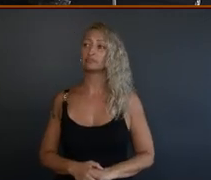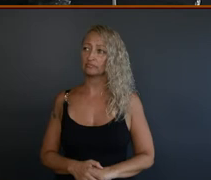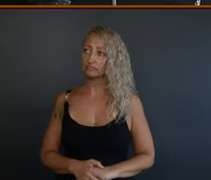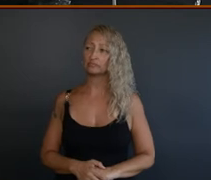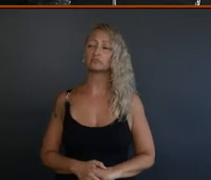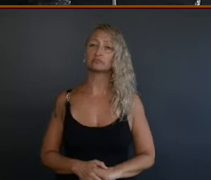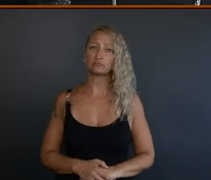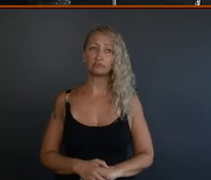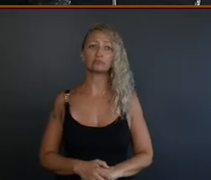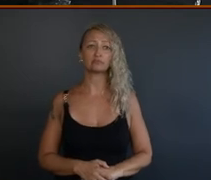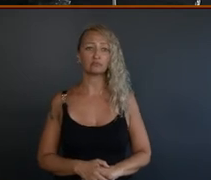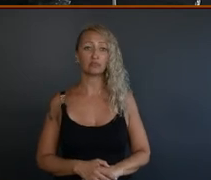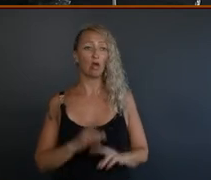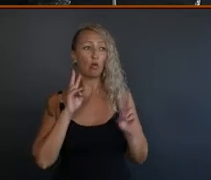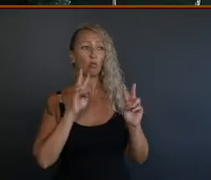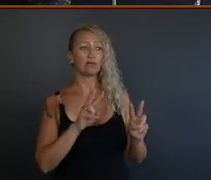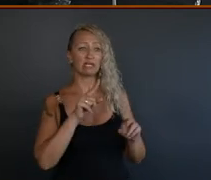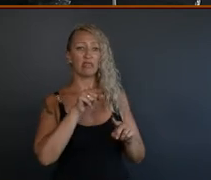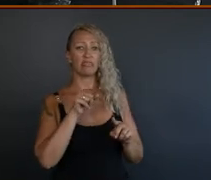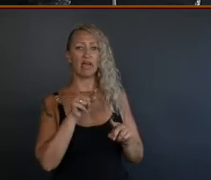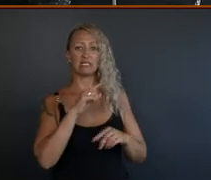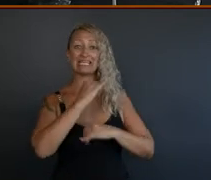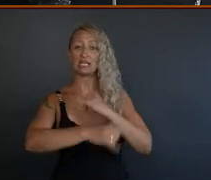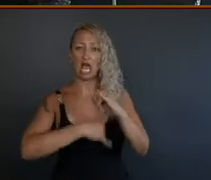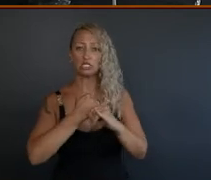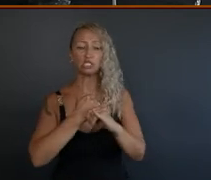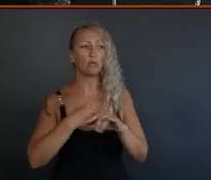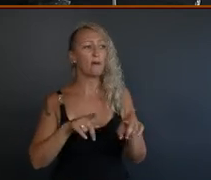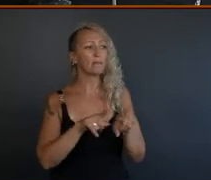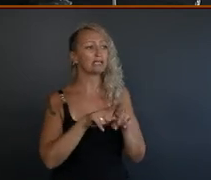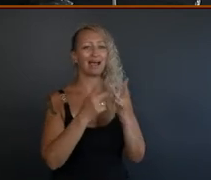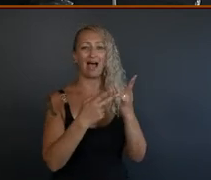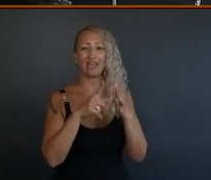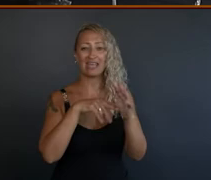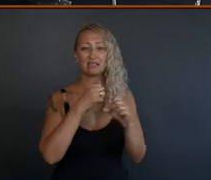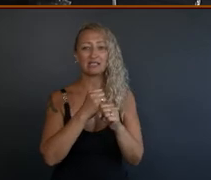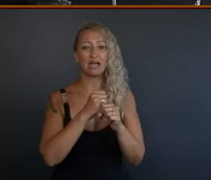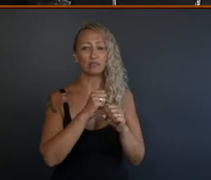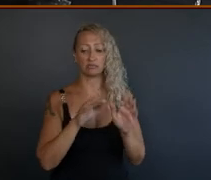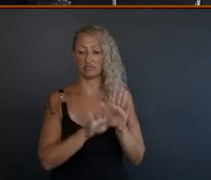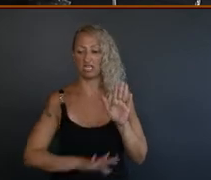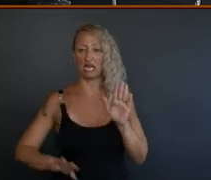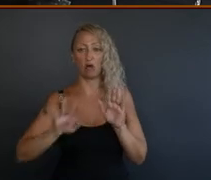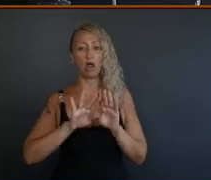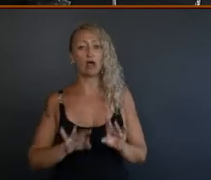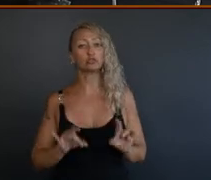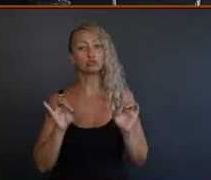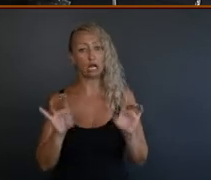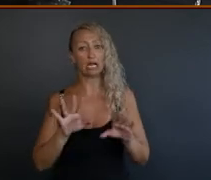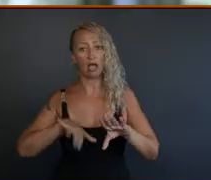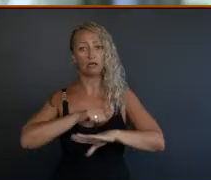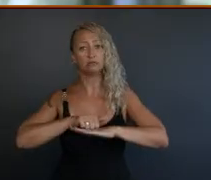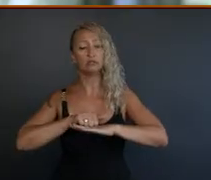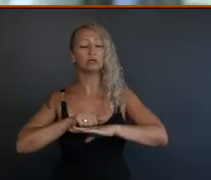we've seen that internationally as well, and also in other examples around Australia. And I think what's